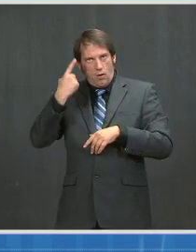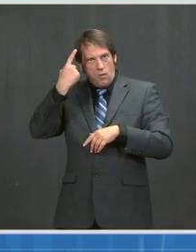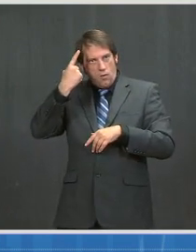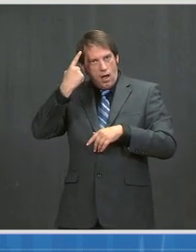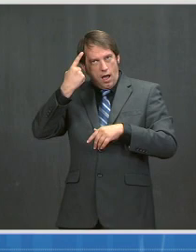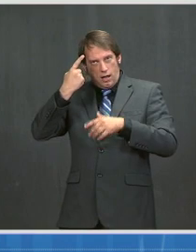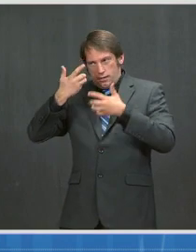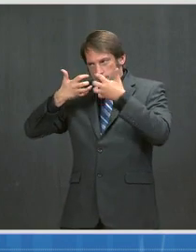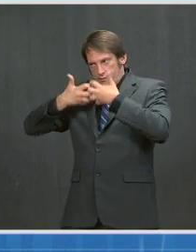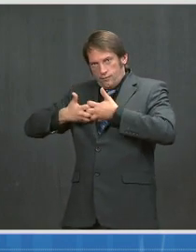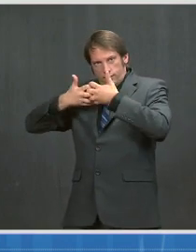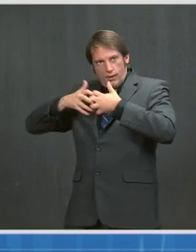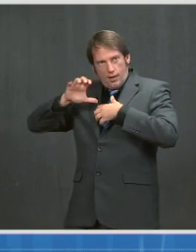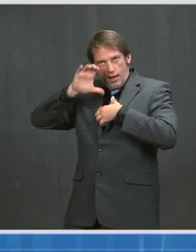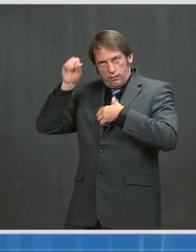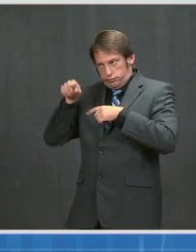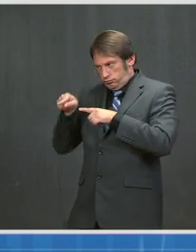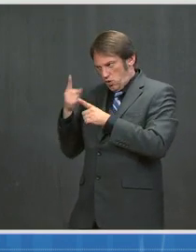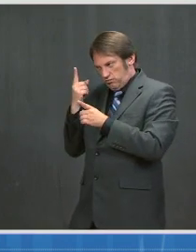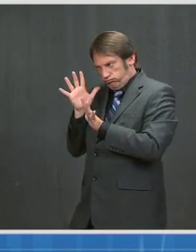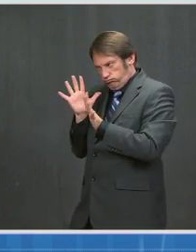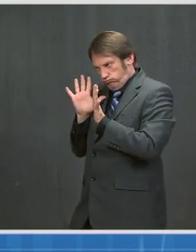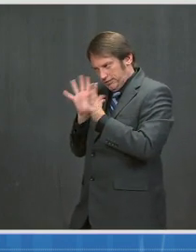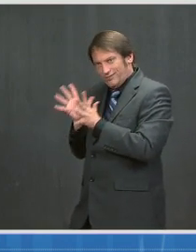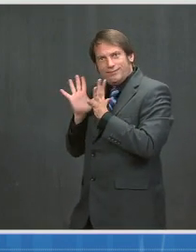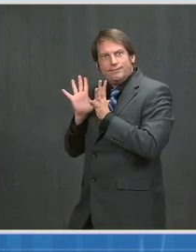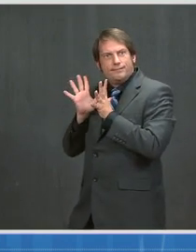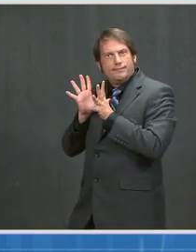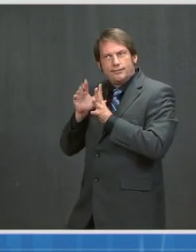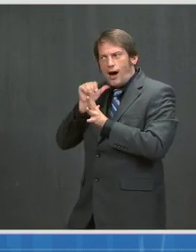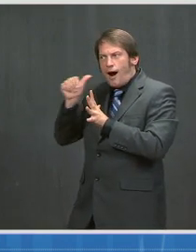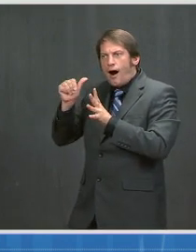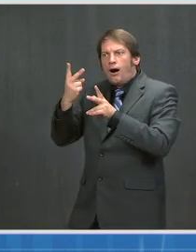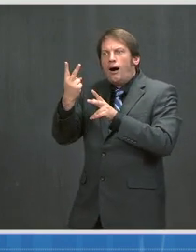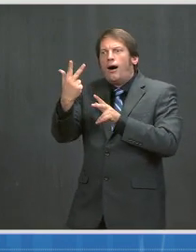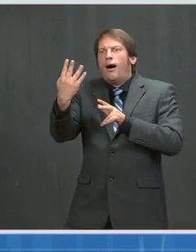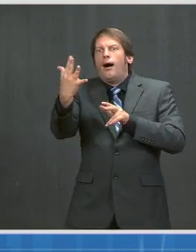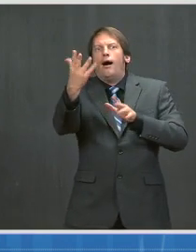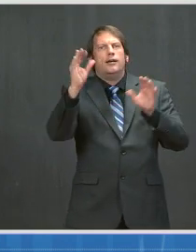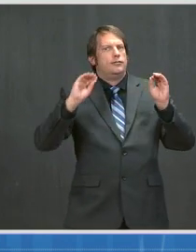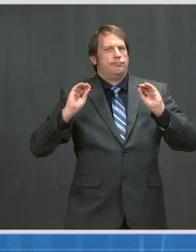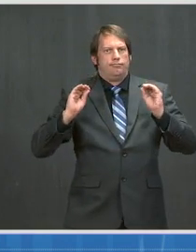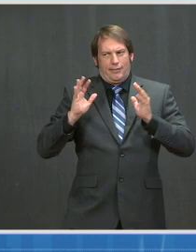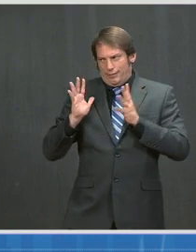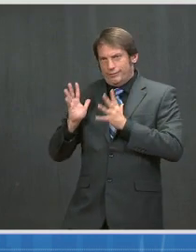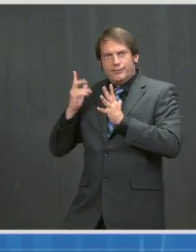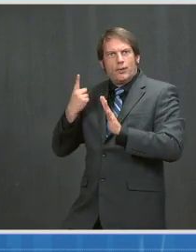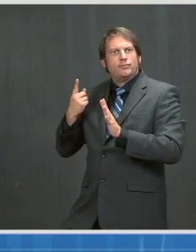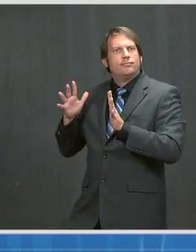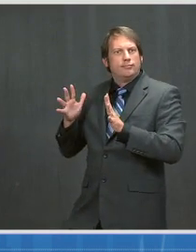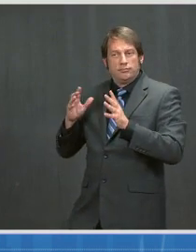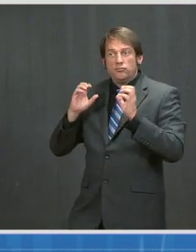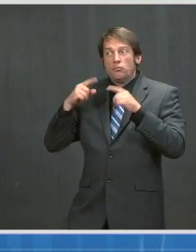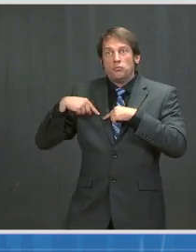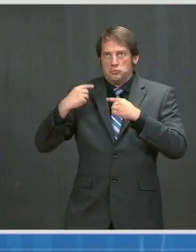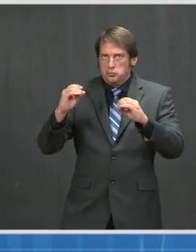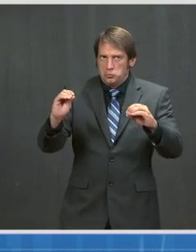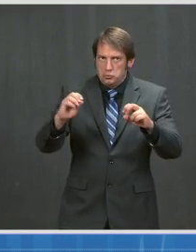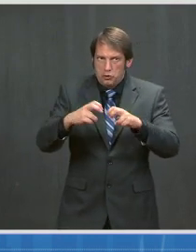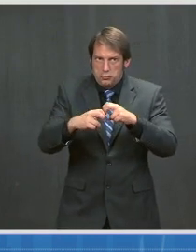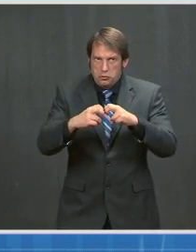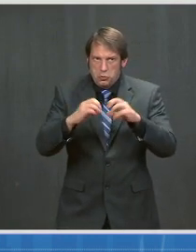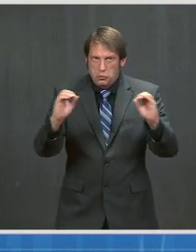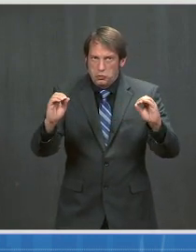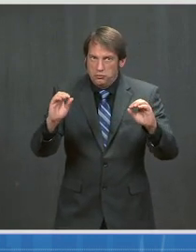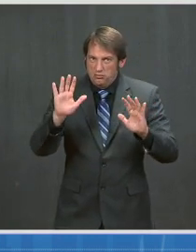had really completely dissociated from the issue that we were talking about in the plant. And third, J&J has assured us that they